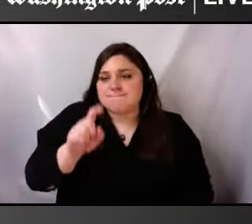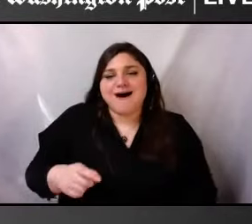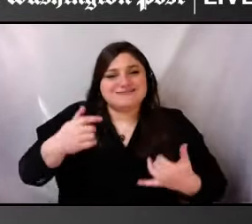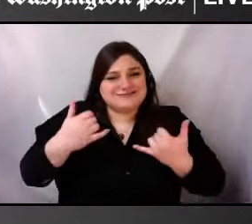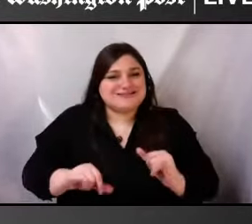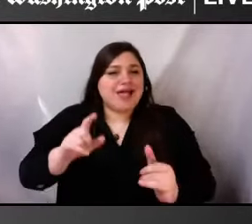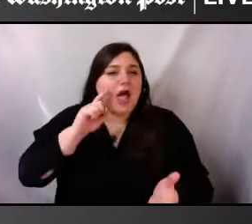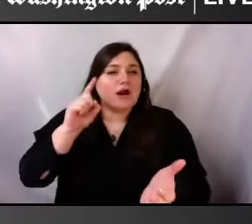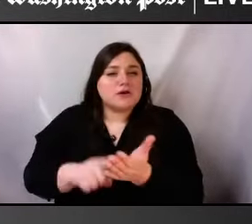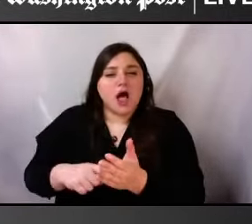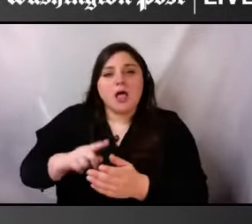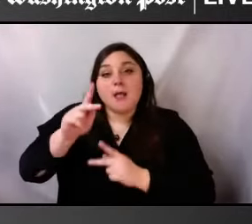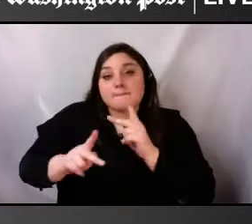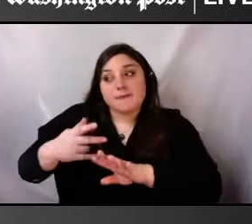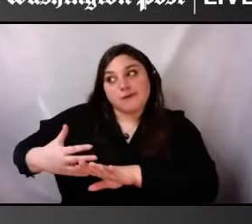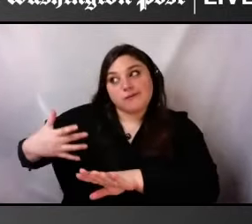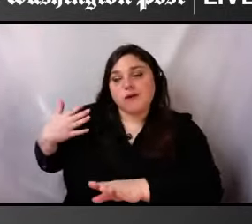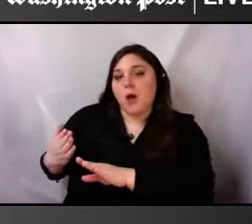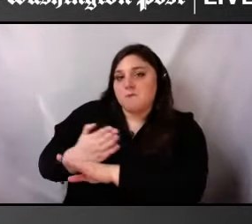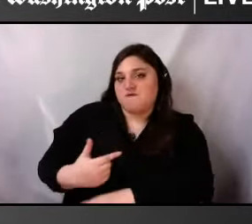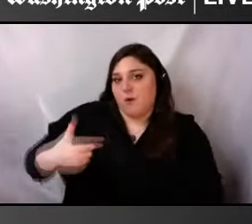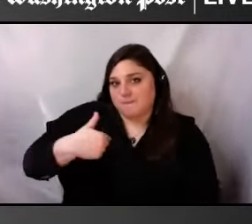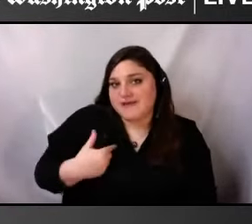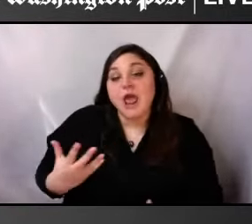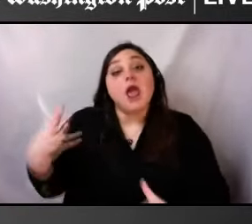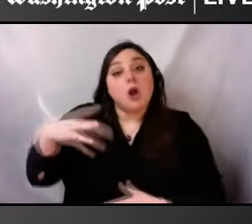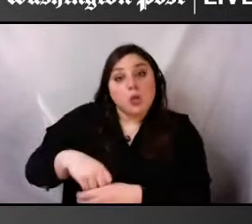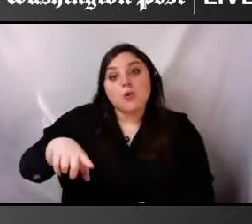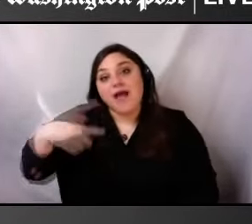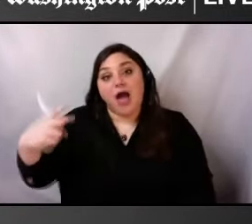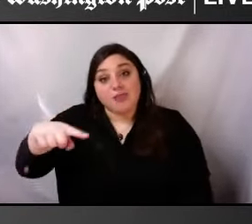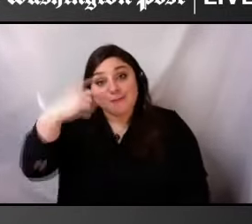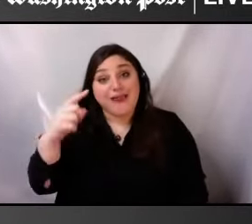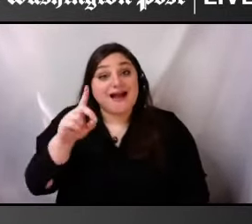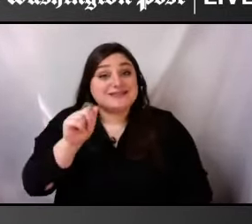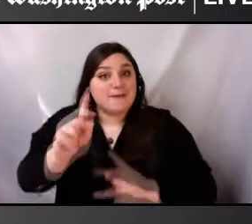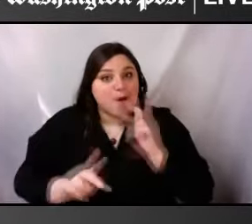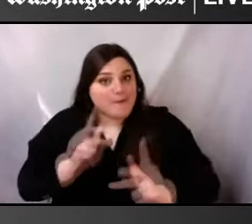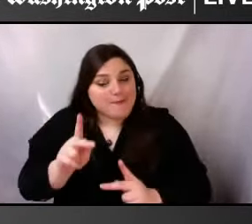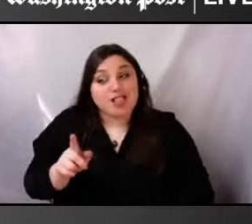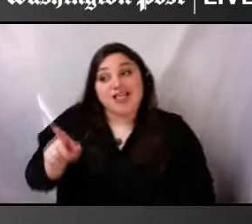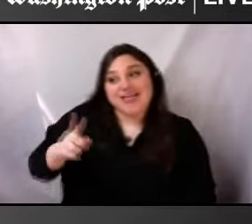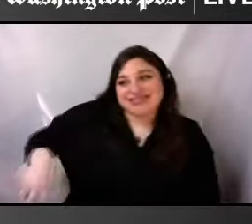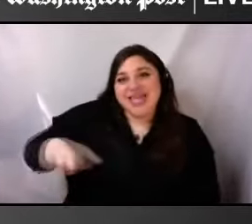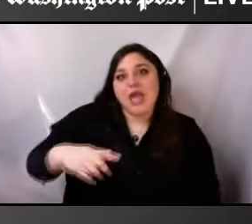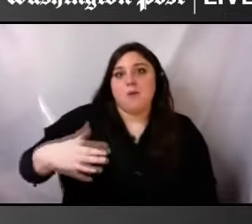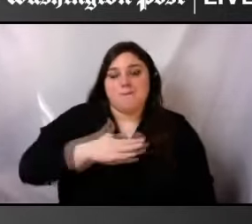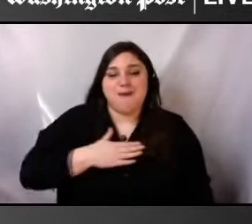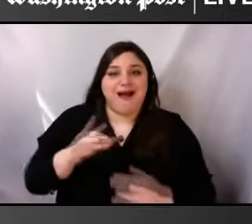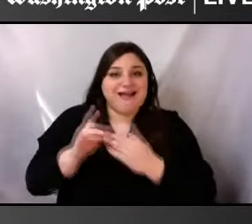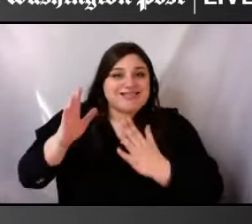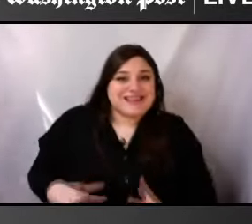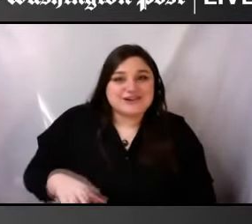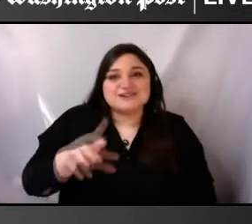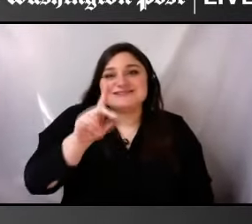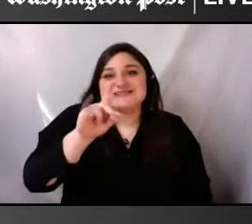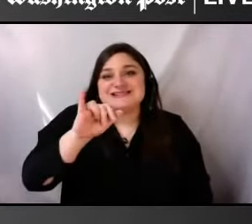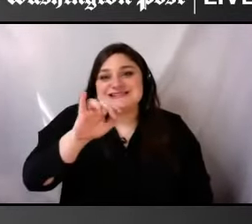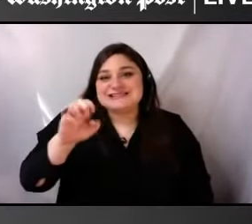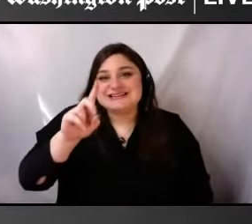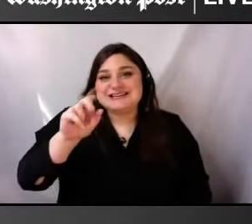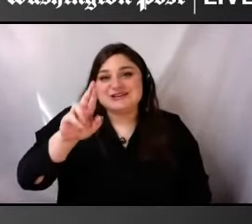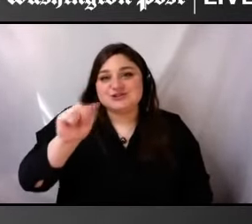including black disabled folks that I, I consider to be my mentors, Deidre Davis Butler, Stan Holbrook, uh,